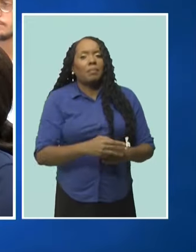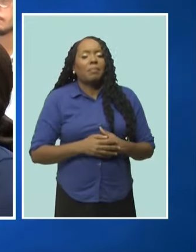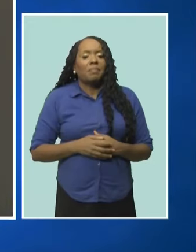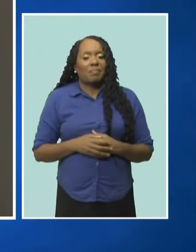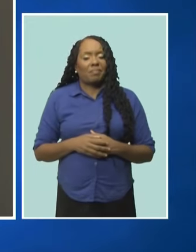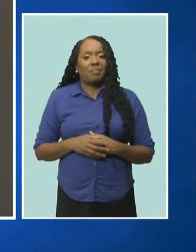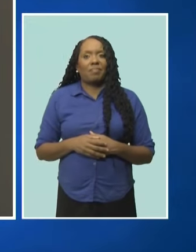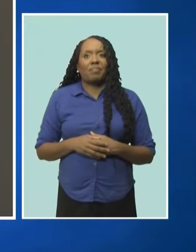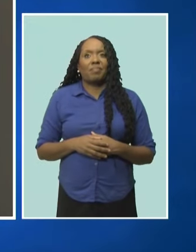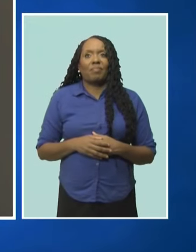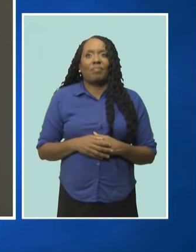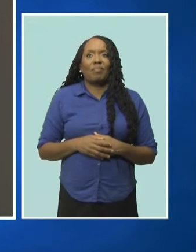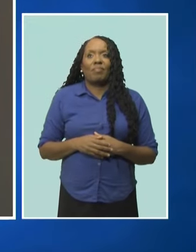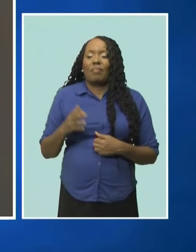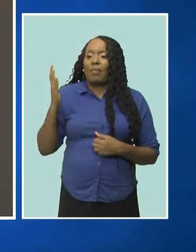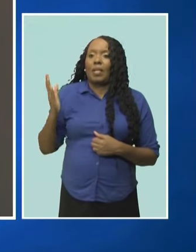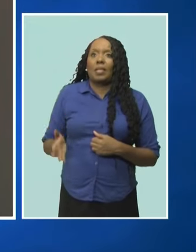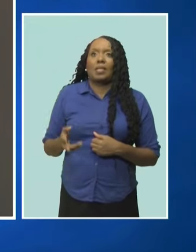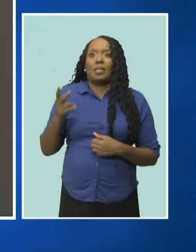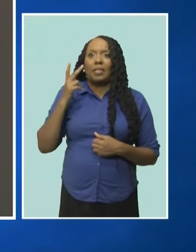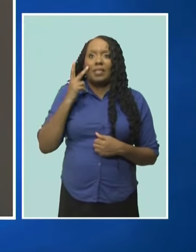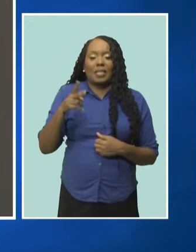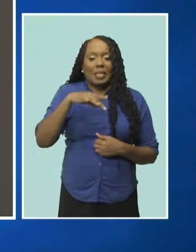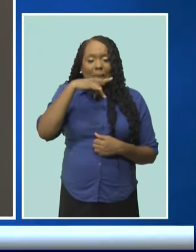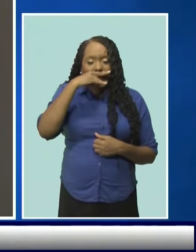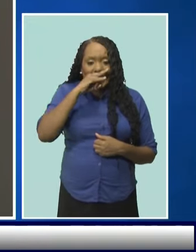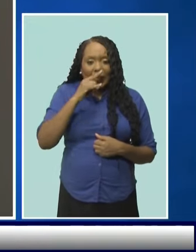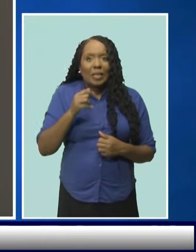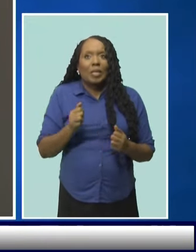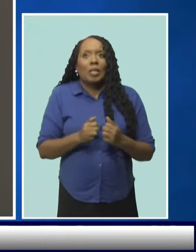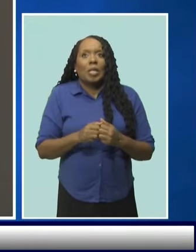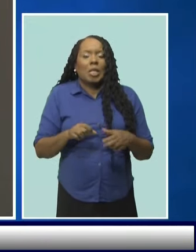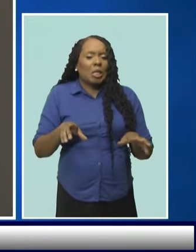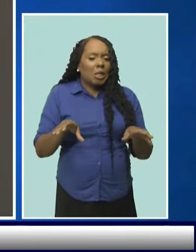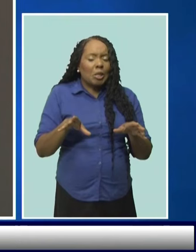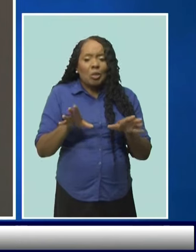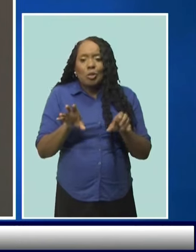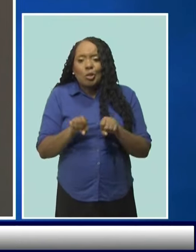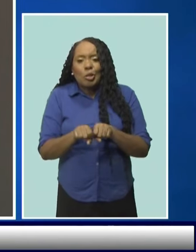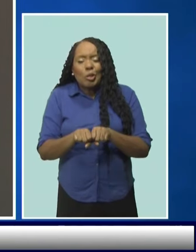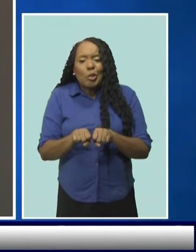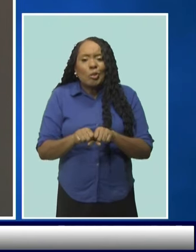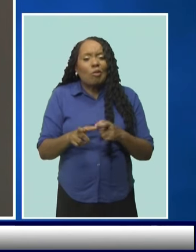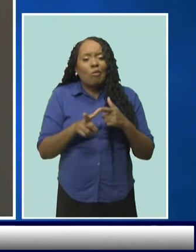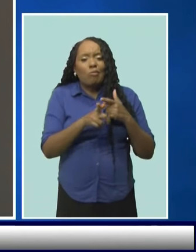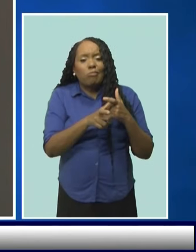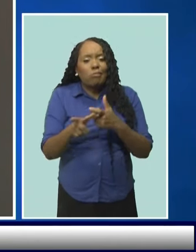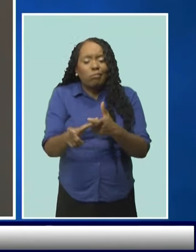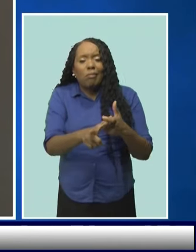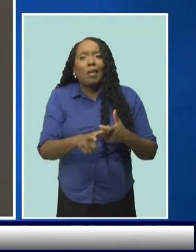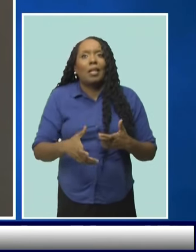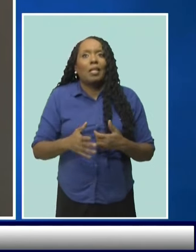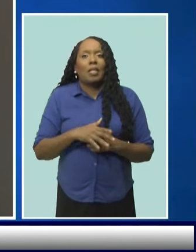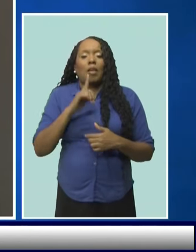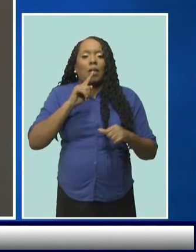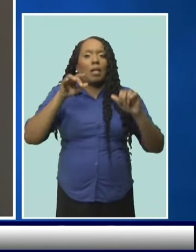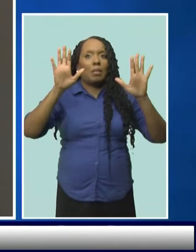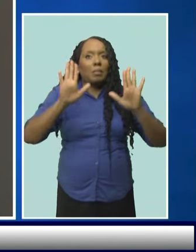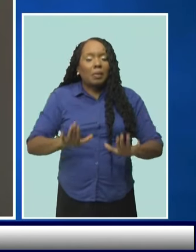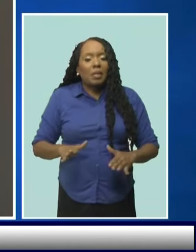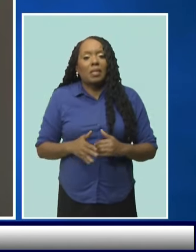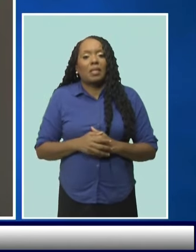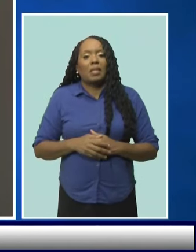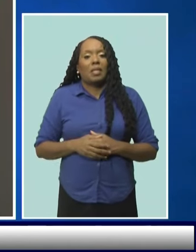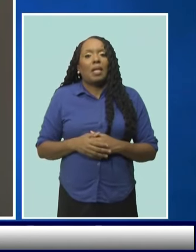To see those kids and they have their shoes on and they can perform is amazing to do that. You provide them with the